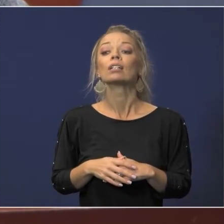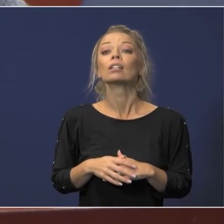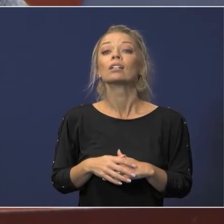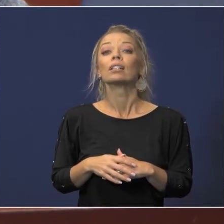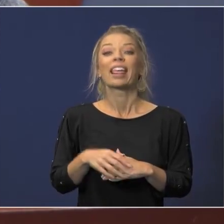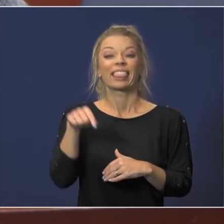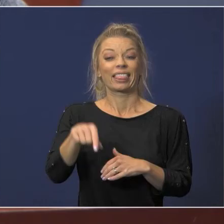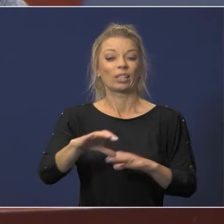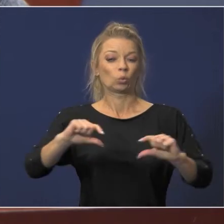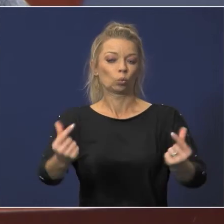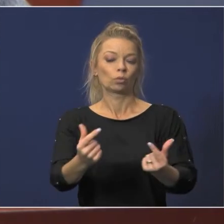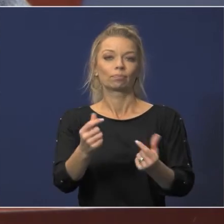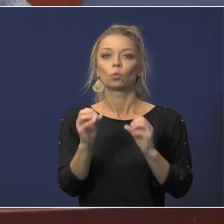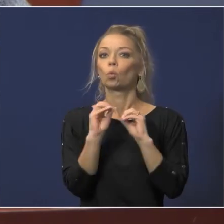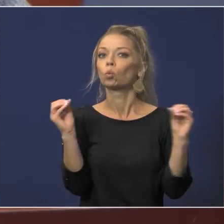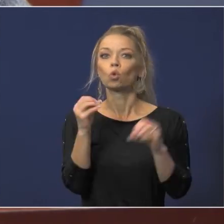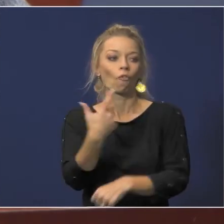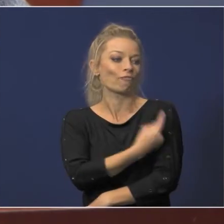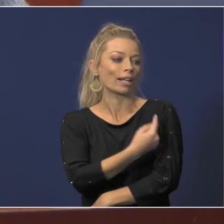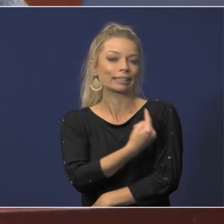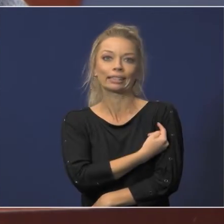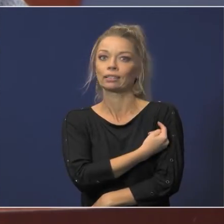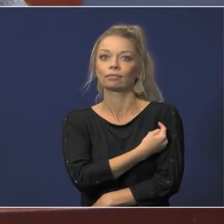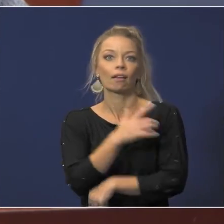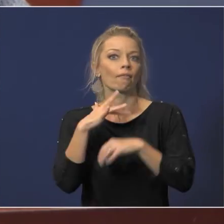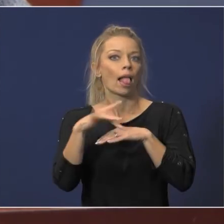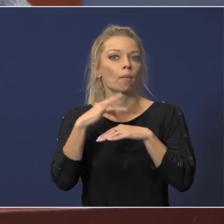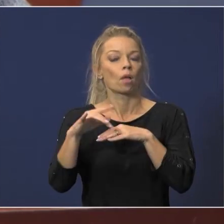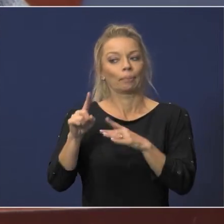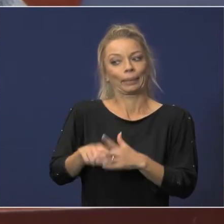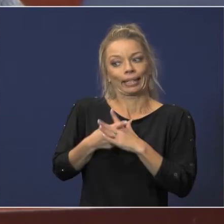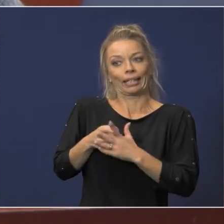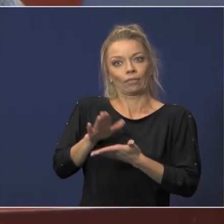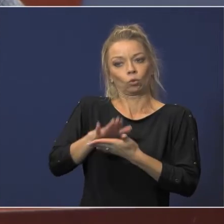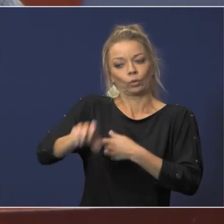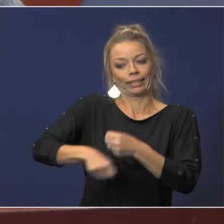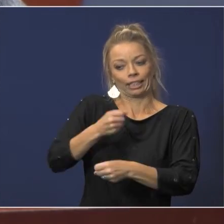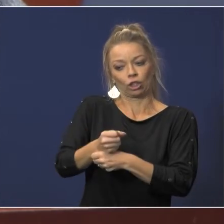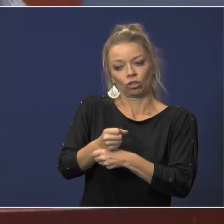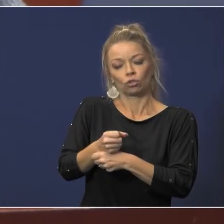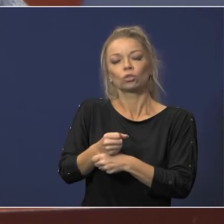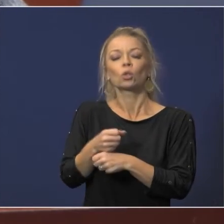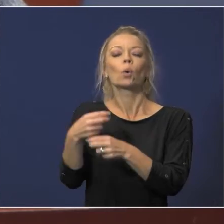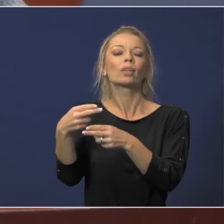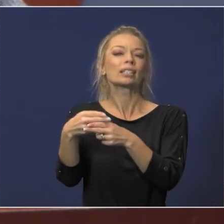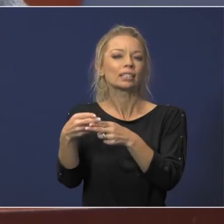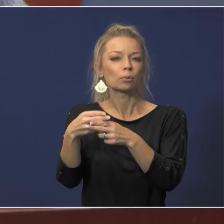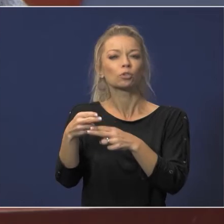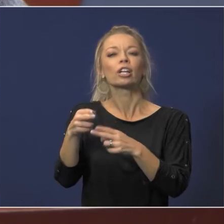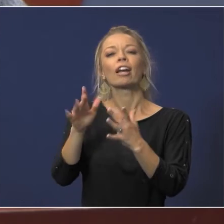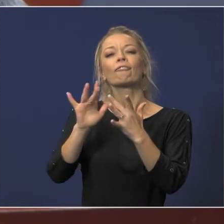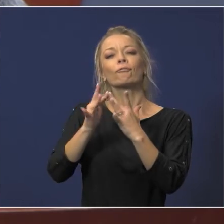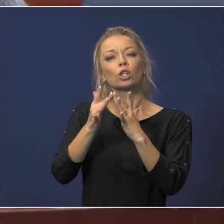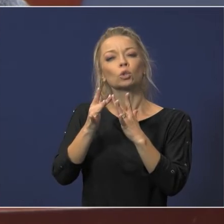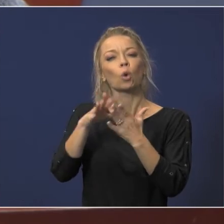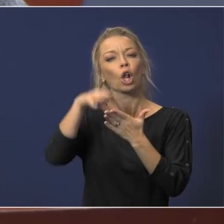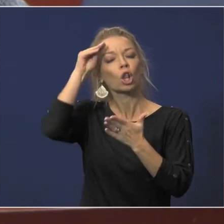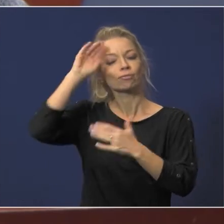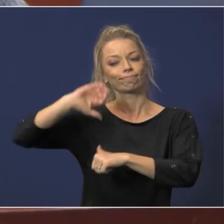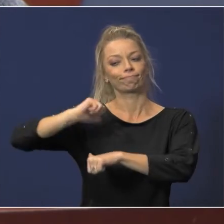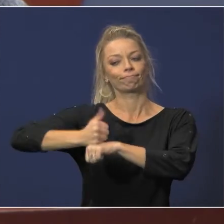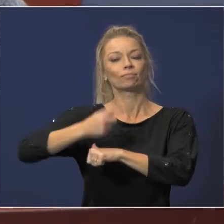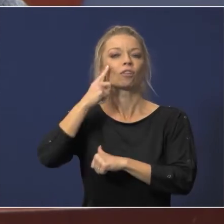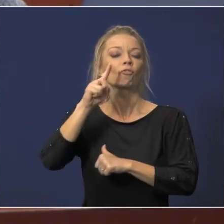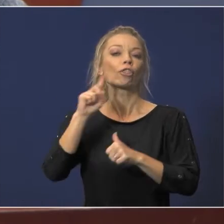beginning of the school year the temporary virtual learning or the tvl as we call it was in place was put in place for the